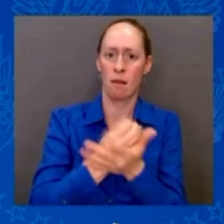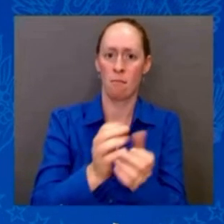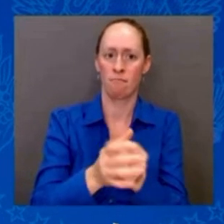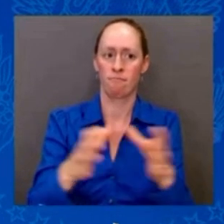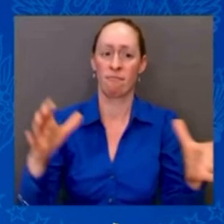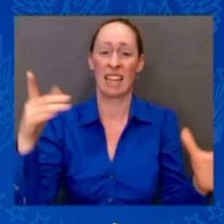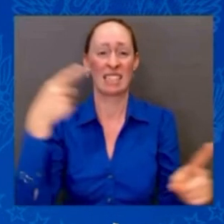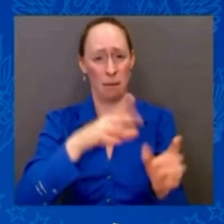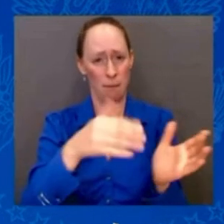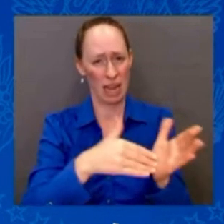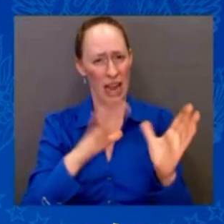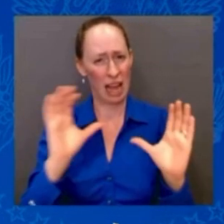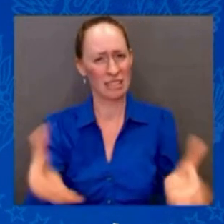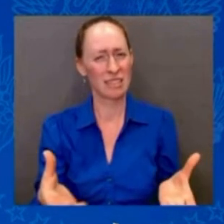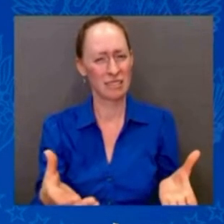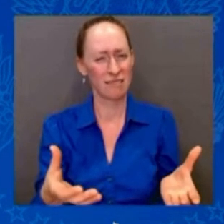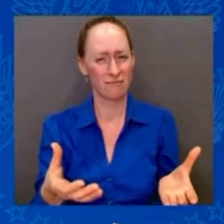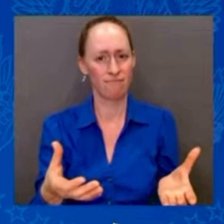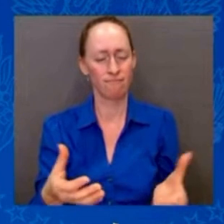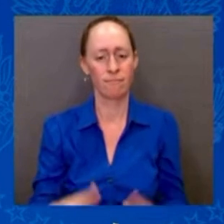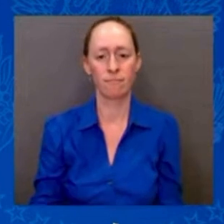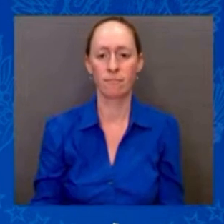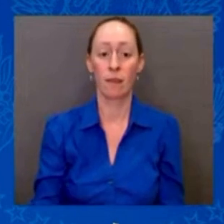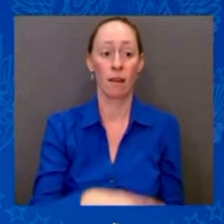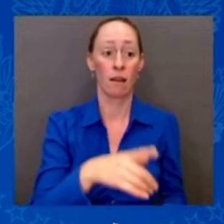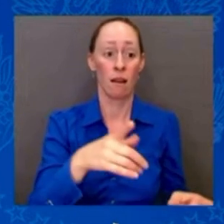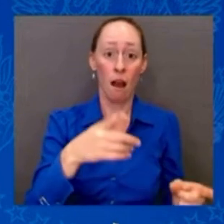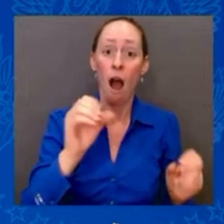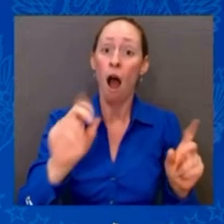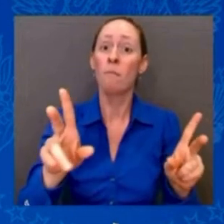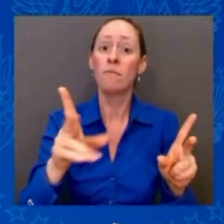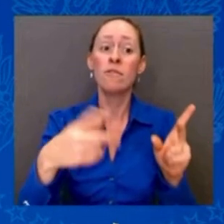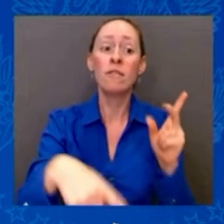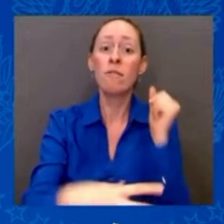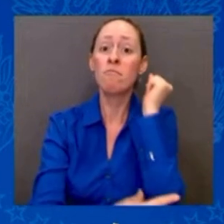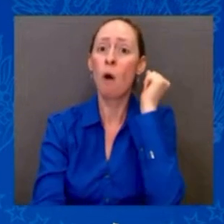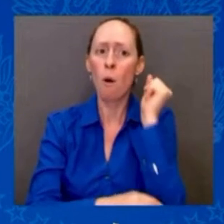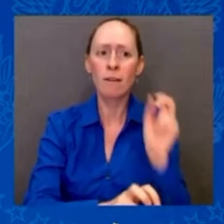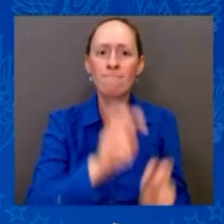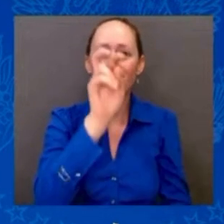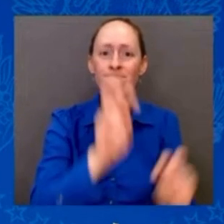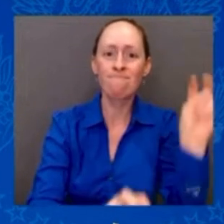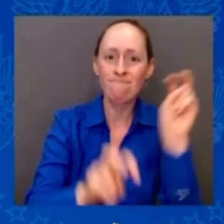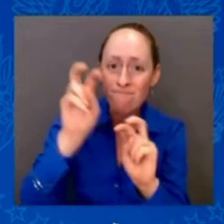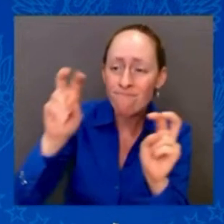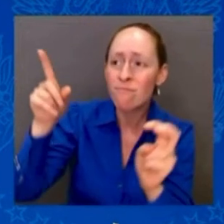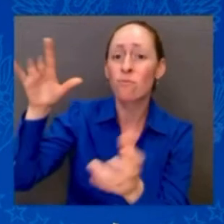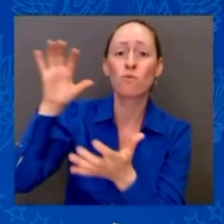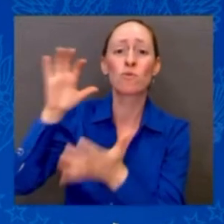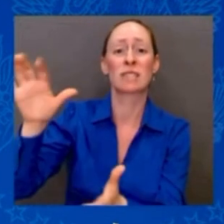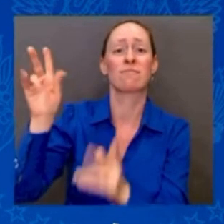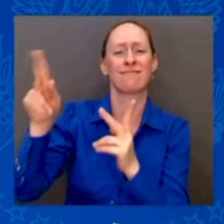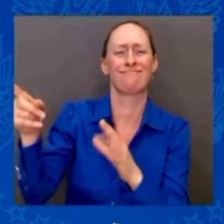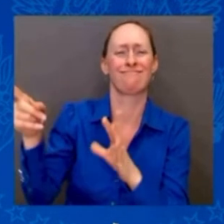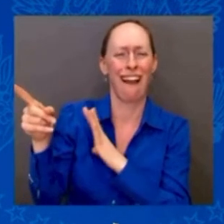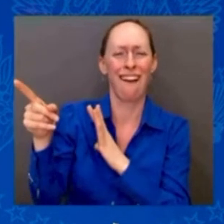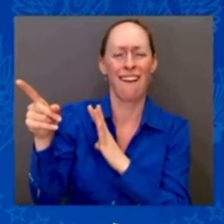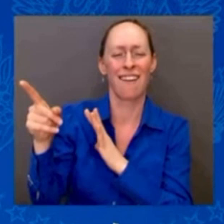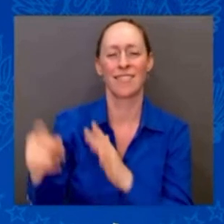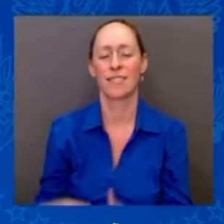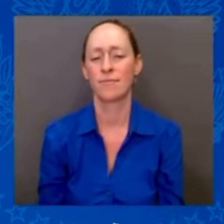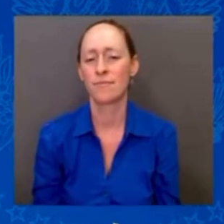Plus, even workers who aren't in unions, even workers who haven't been laid off, see benefits when unions are strong.